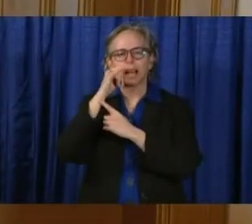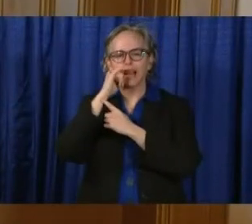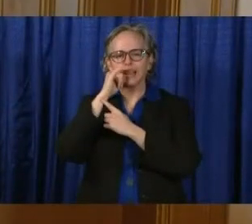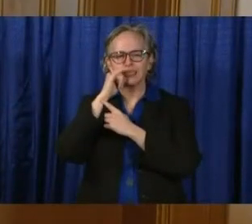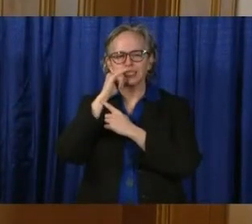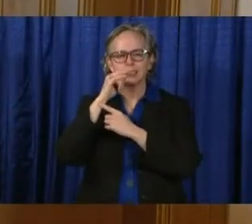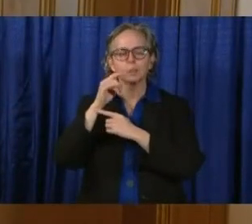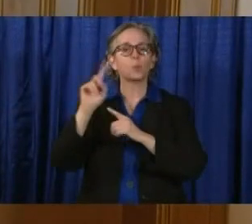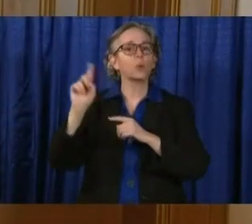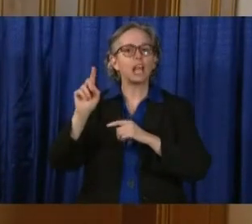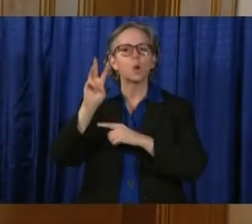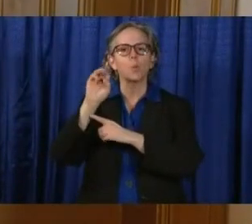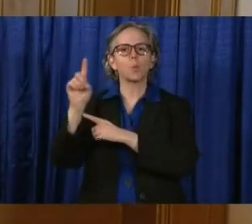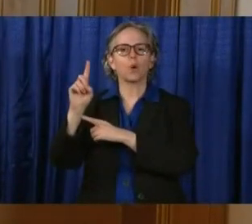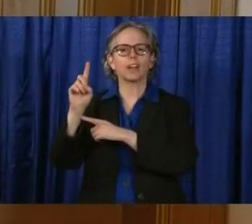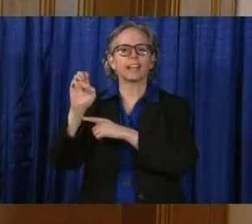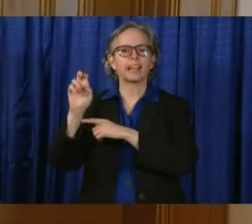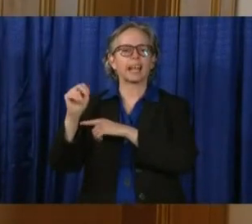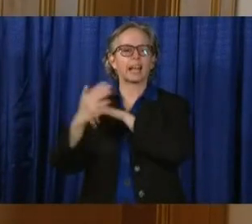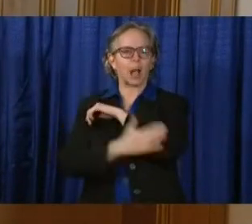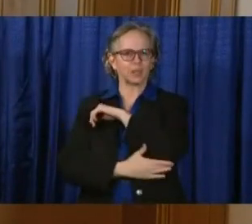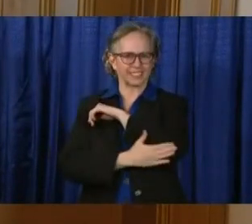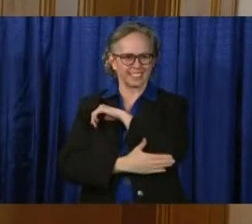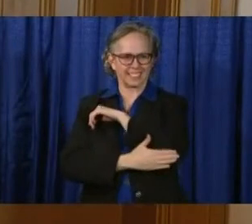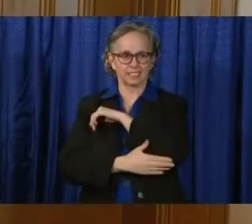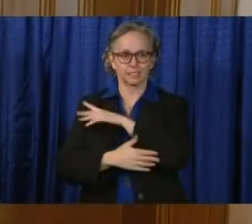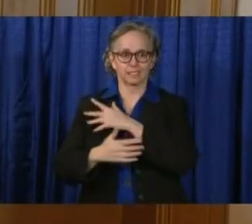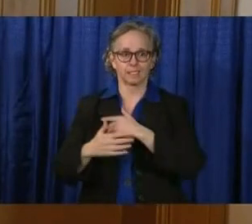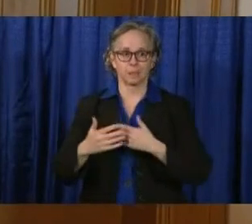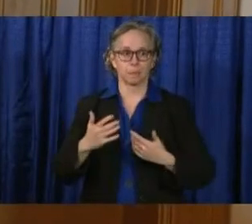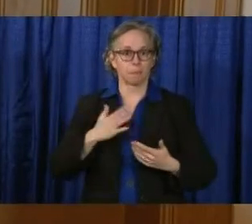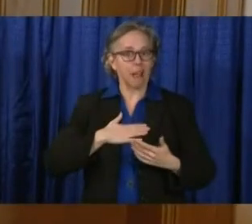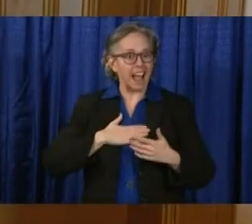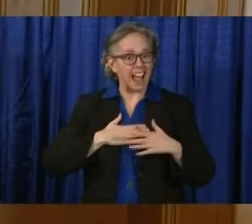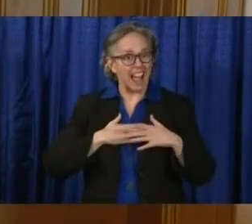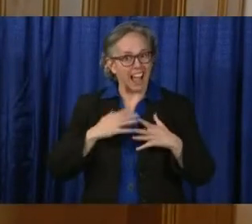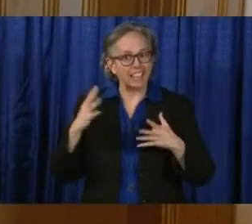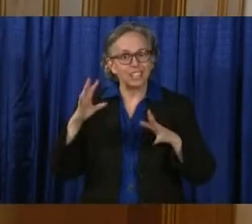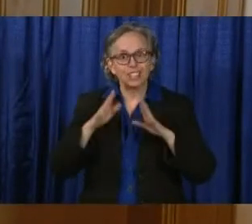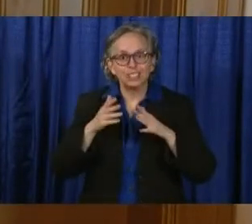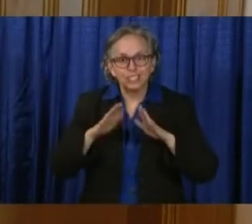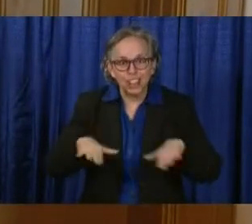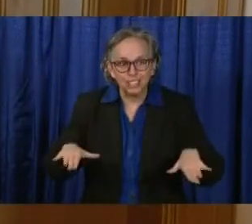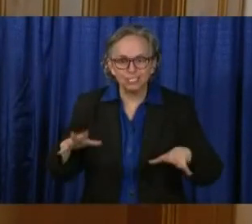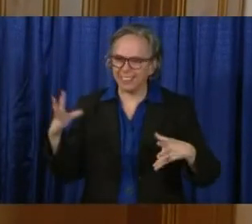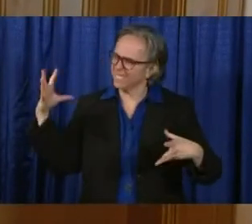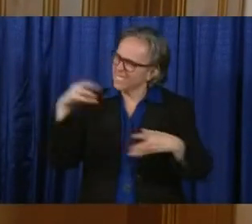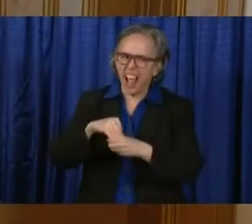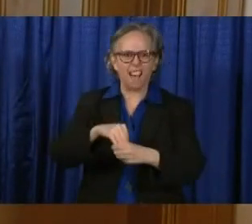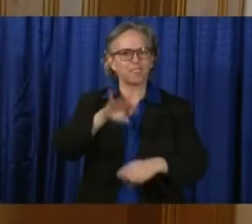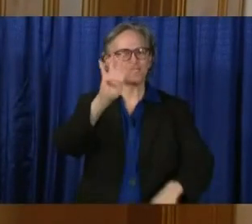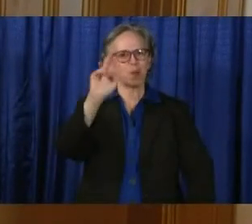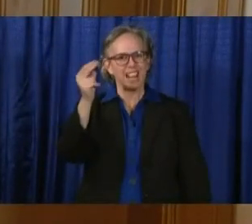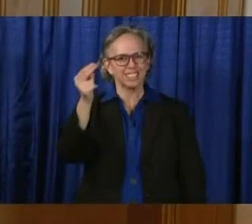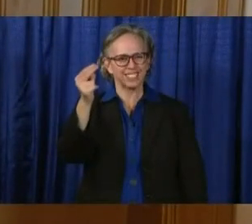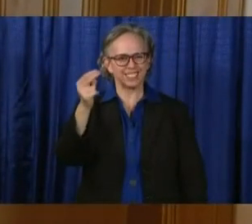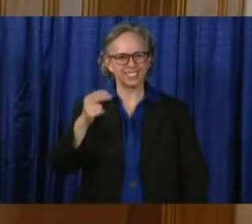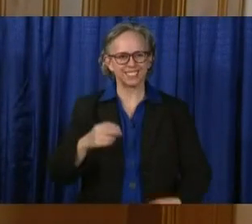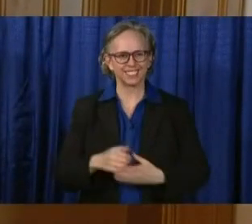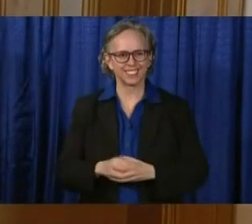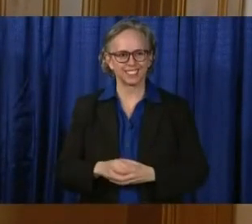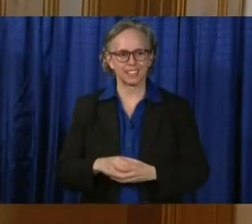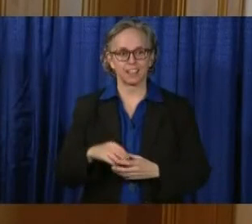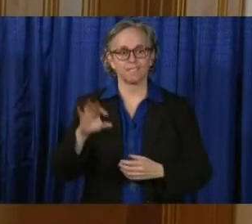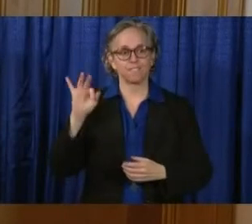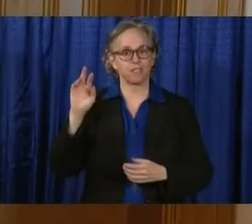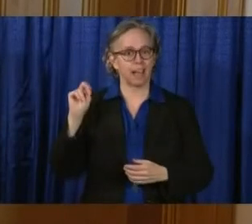All of our kids were in 4-H and Fran calculated one time how many straight years of 4-H we